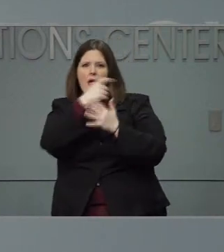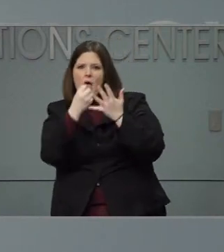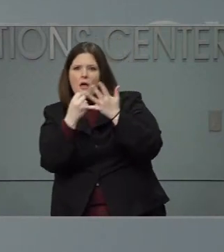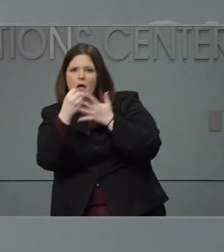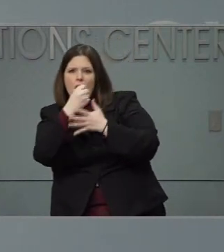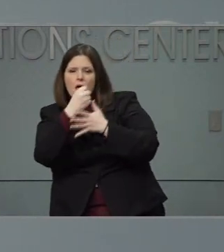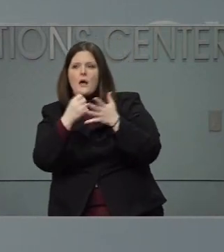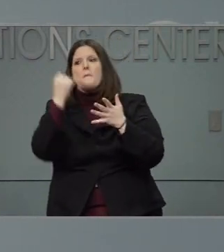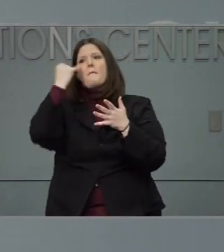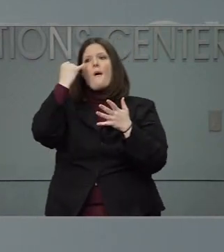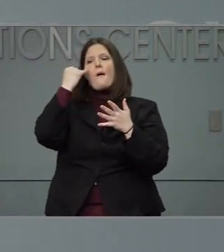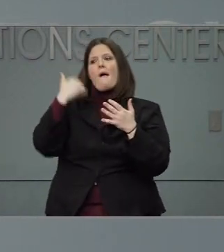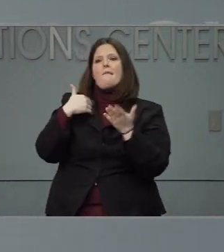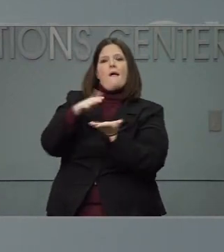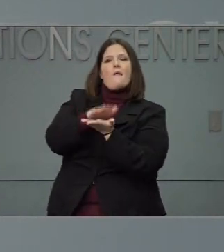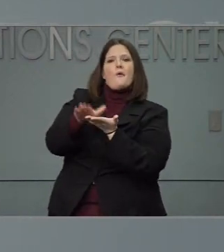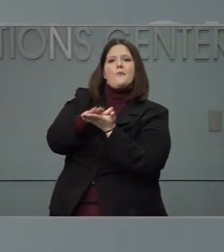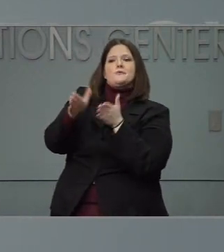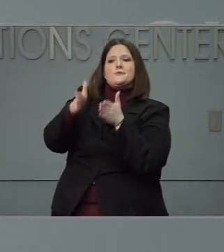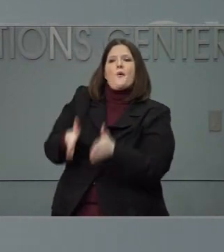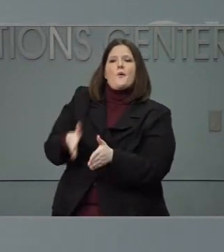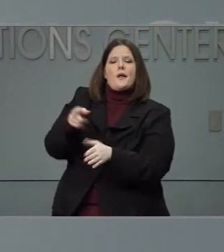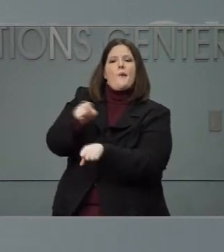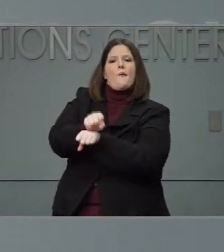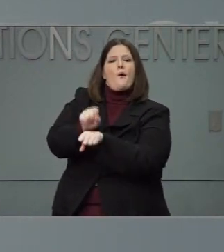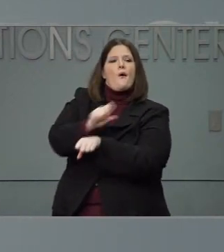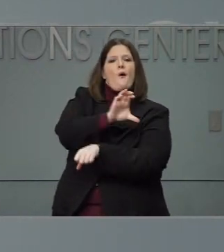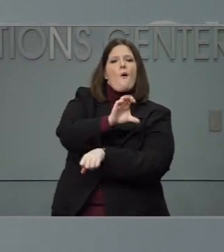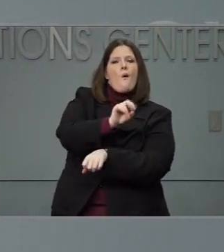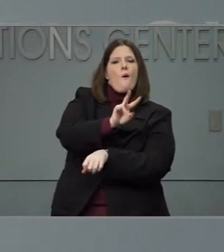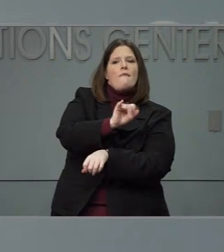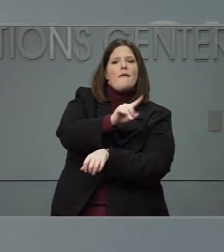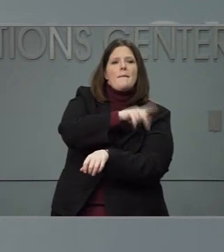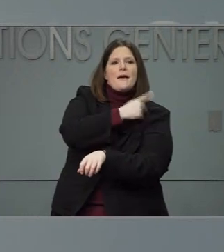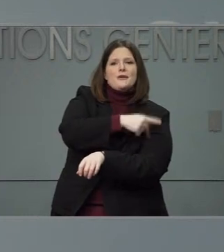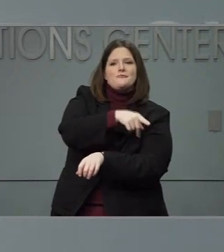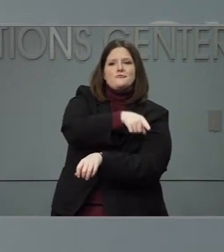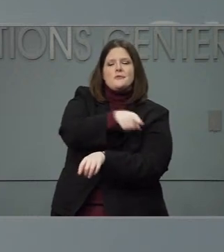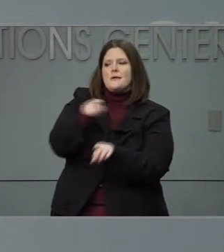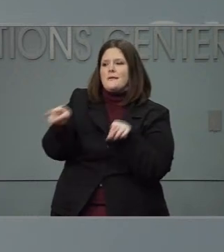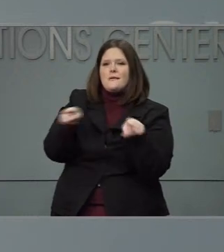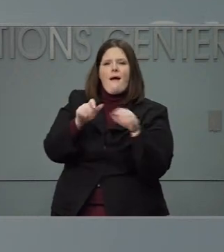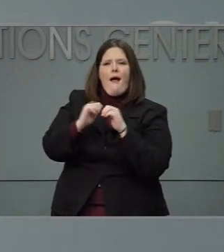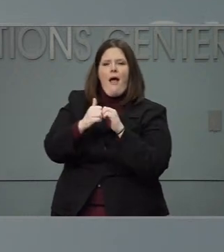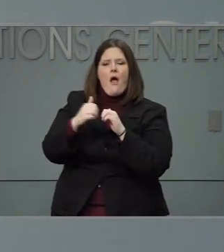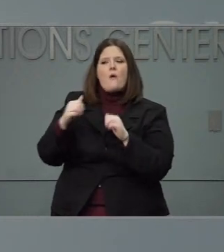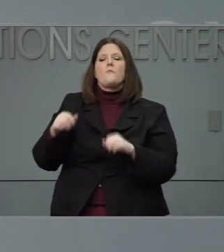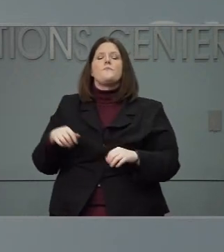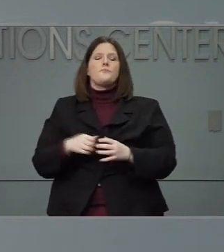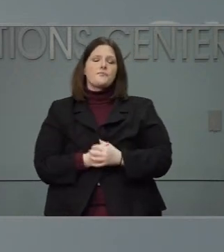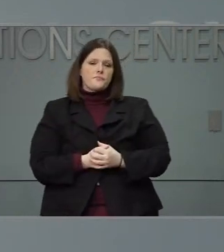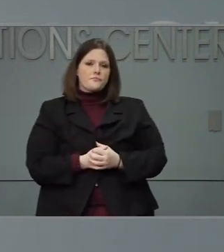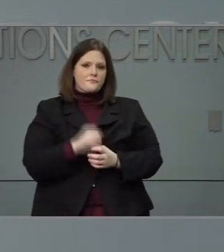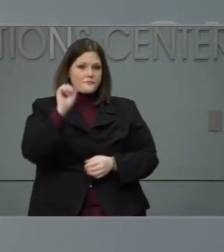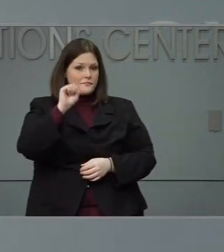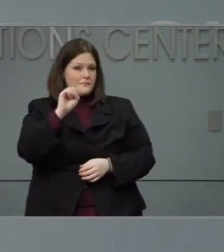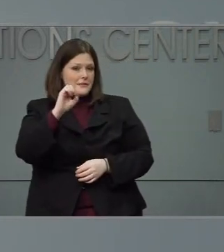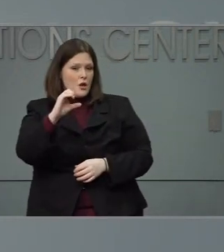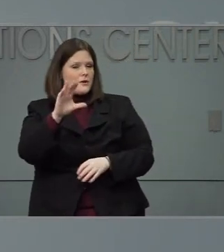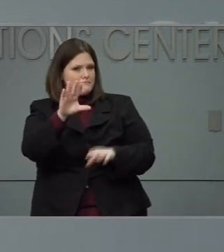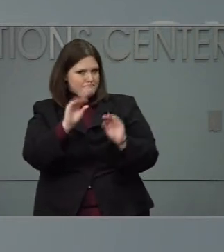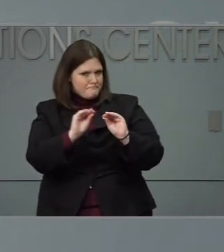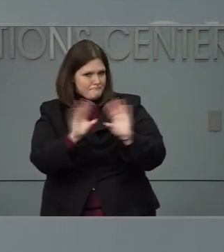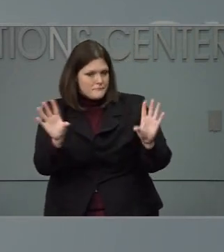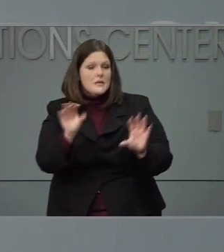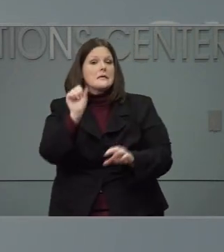a custodian that works with COVID patients? Yeah, thanks for that. Obviously, we are working to make sure folks understand the guidance, reiterating